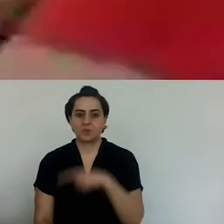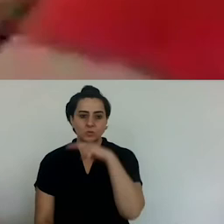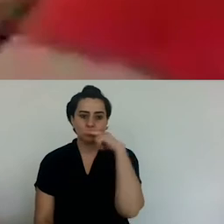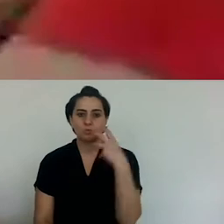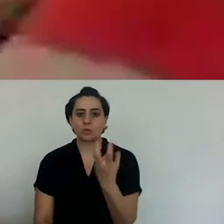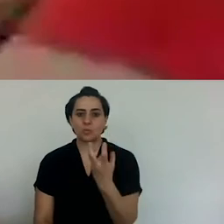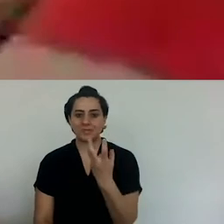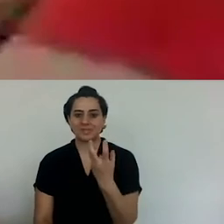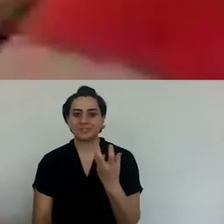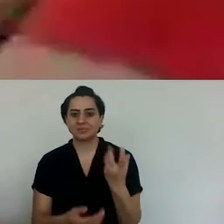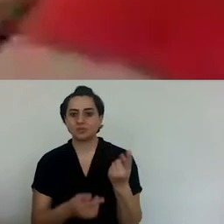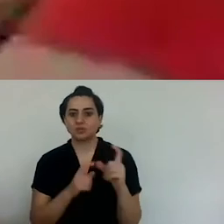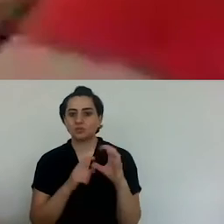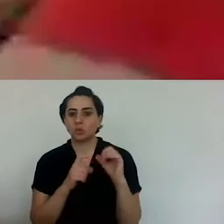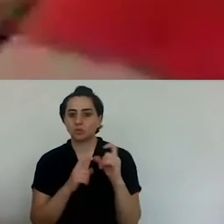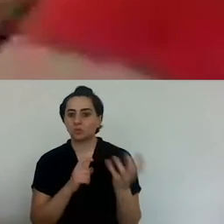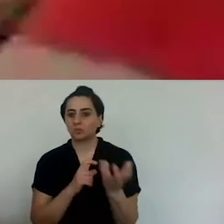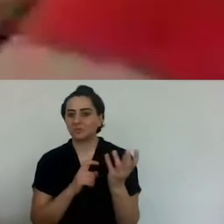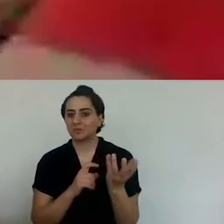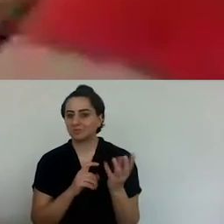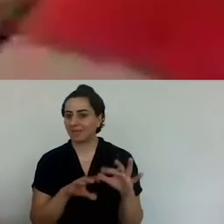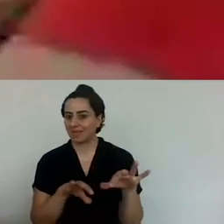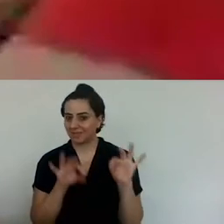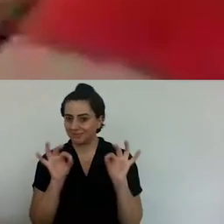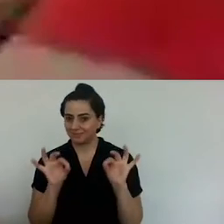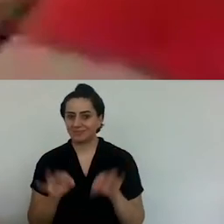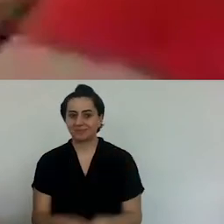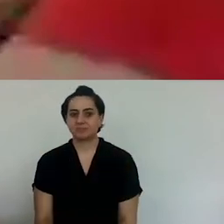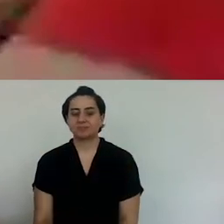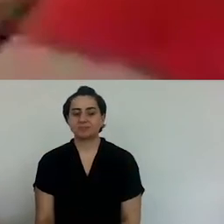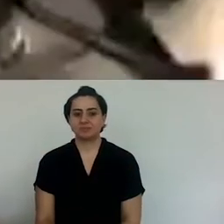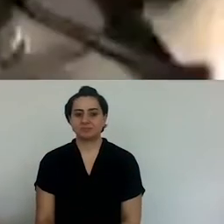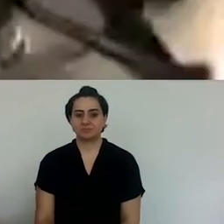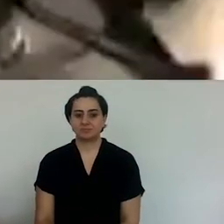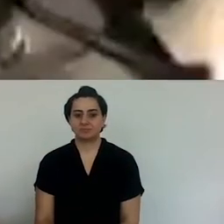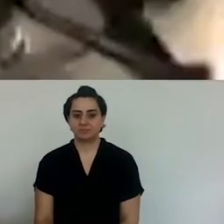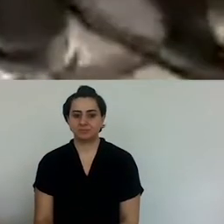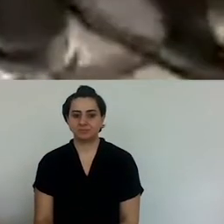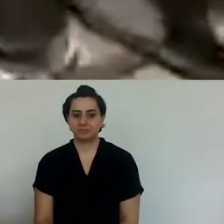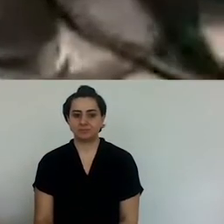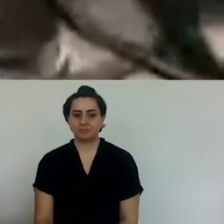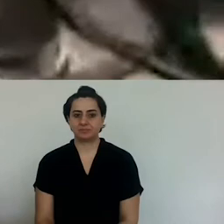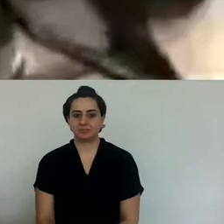In the meantime, our tomato sauce is going to be ready as well.